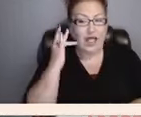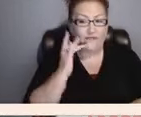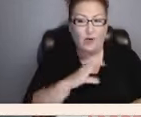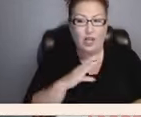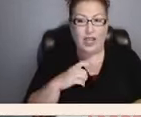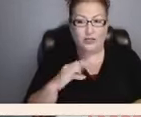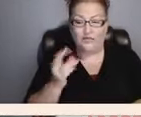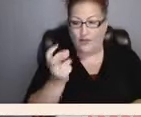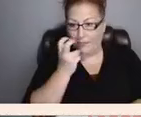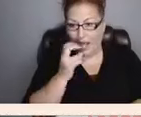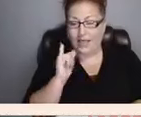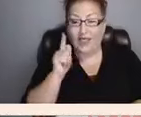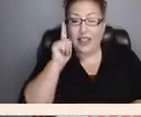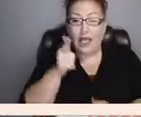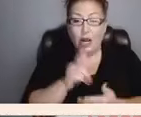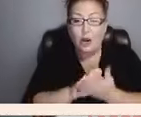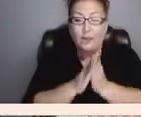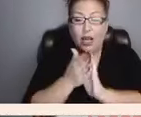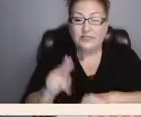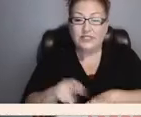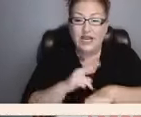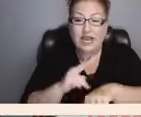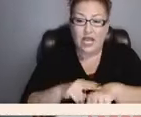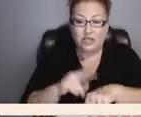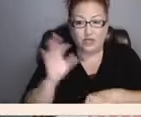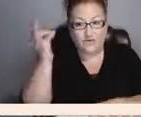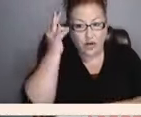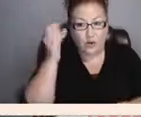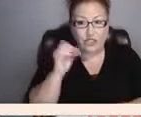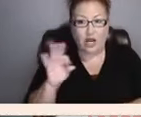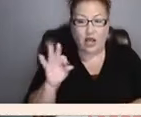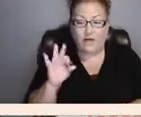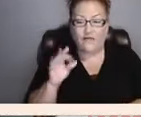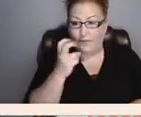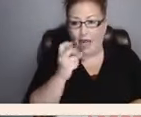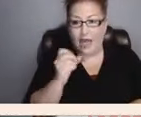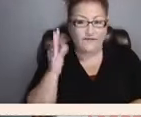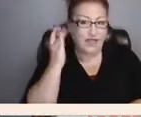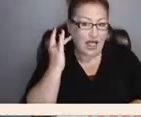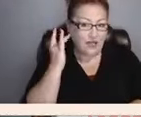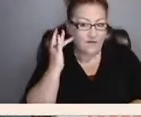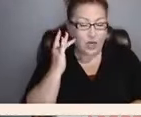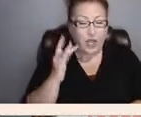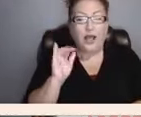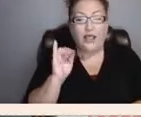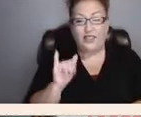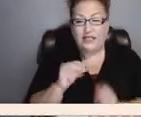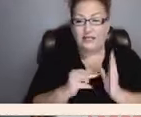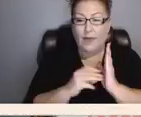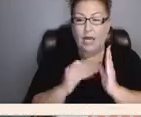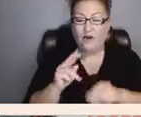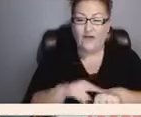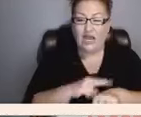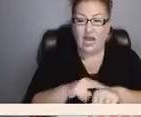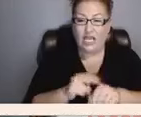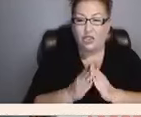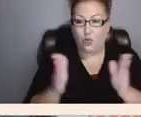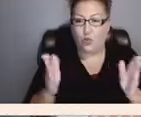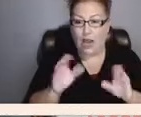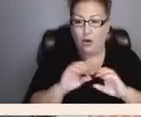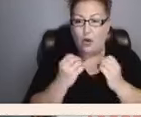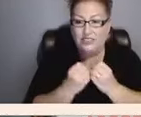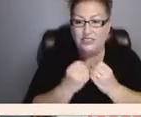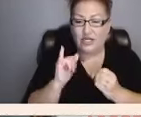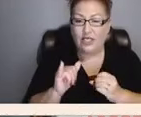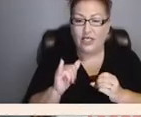which later becomes the National Federation of the Blind of California, a model of a nationwide organization which forms six